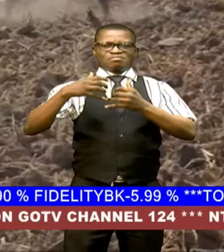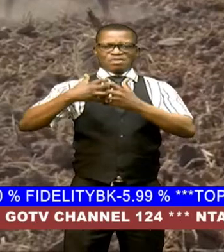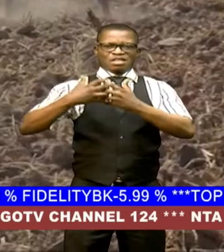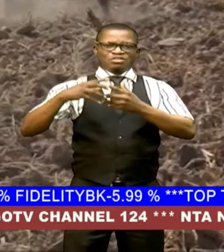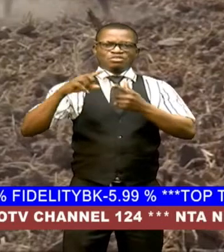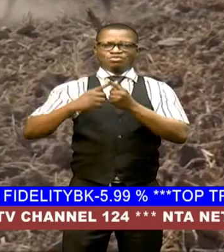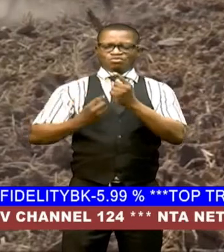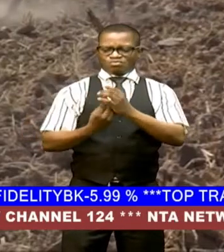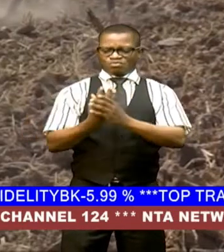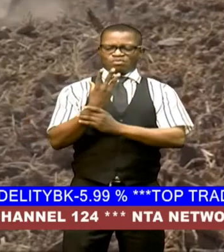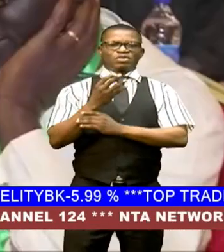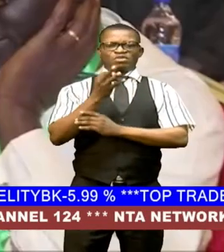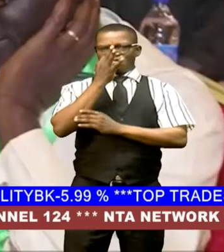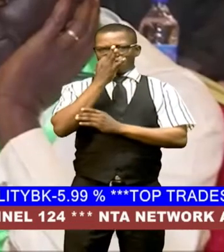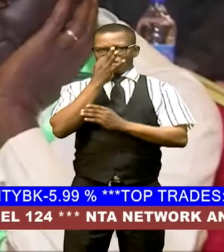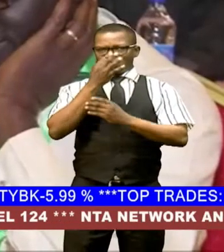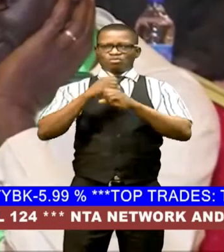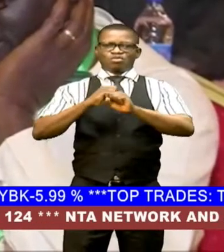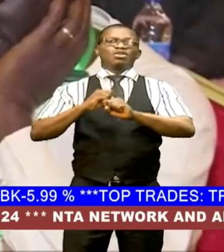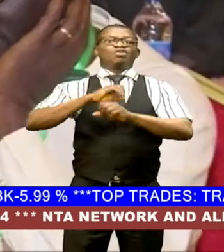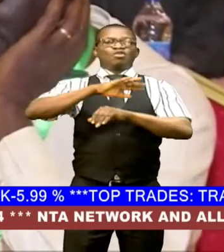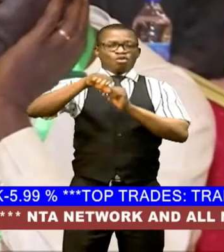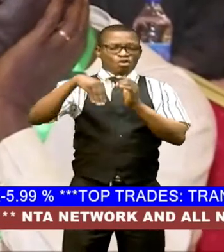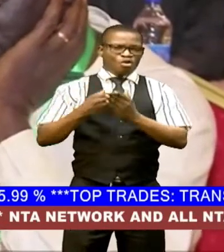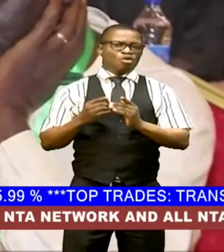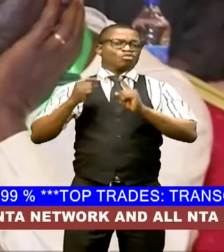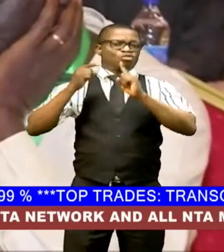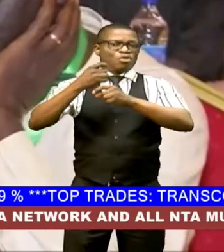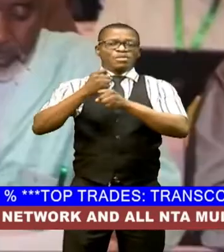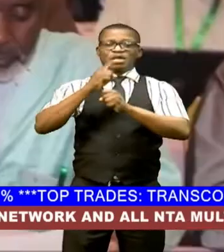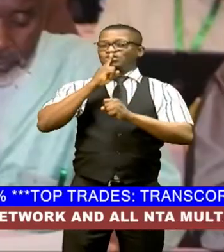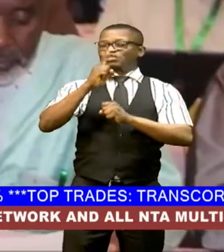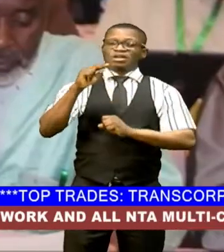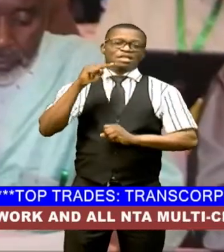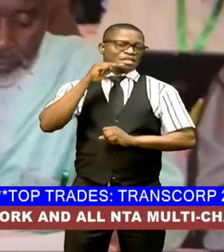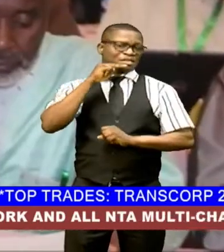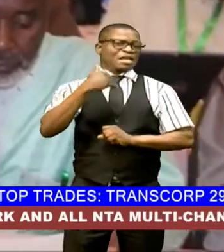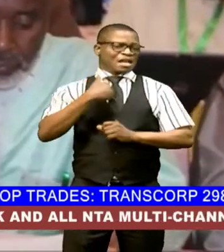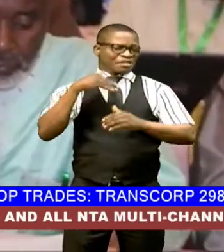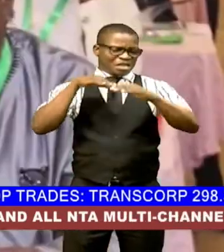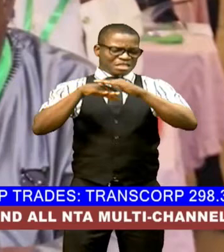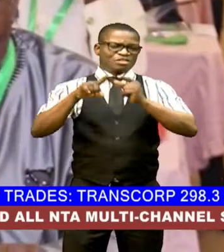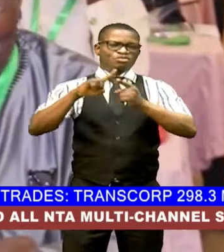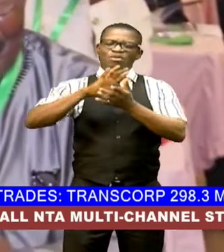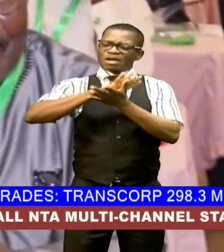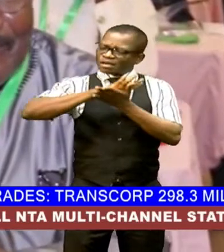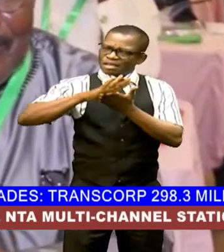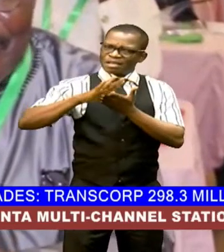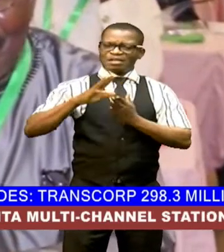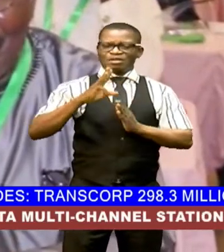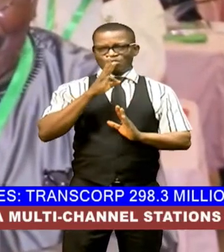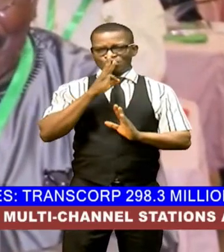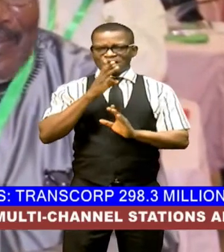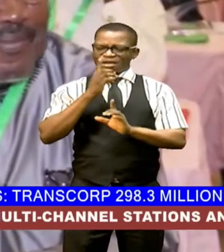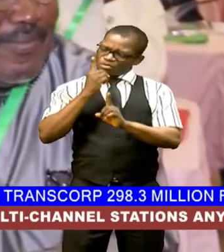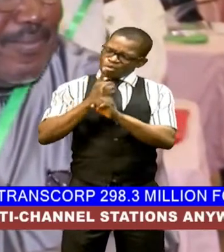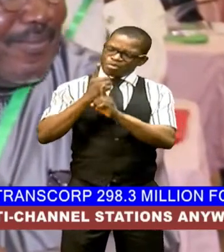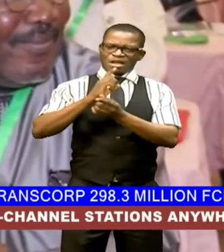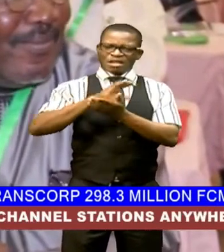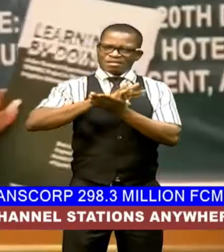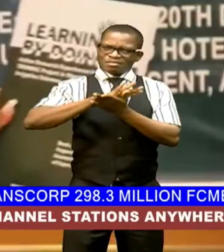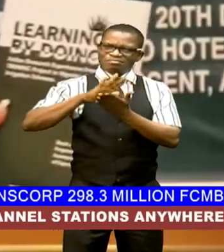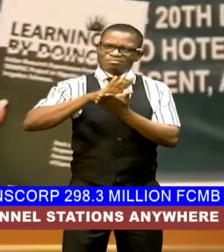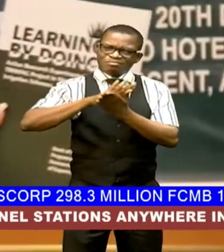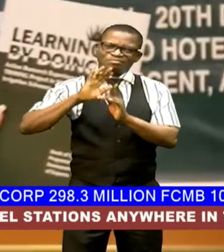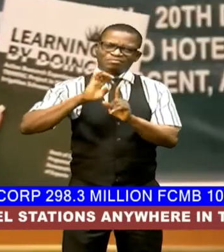production under the teaming project these are all geared towards ensuring that nigeria have access to clean water proper sanitation and sustainable